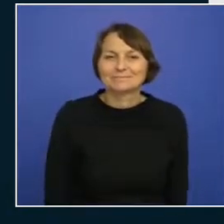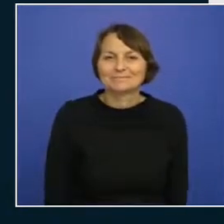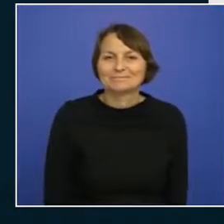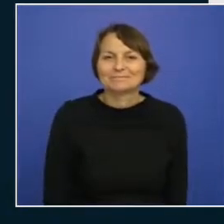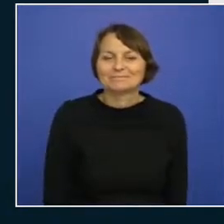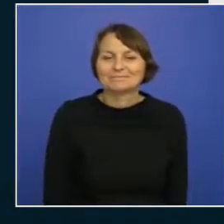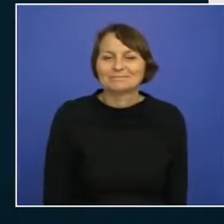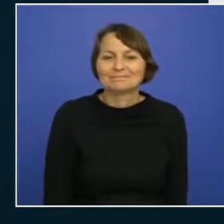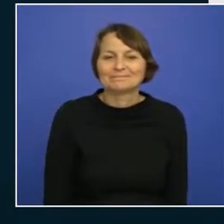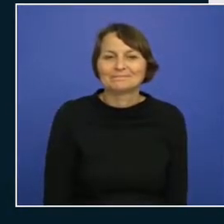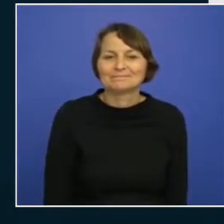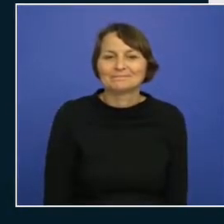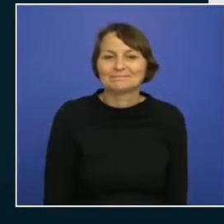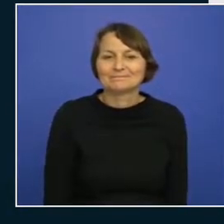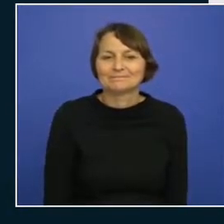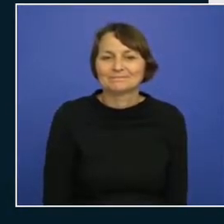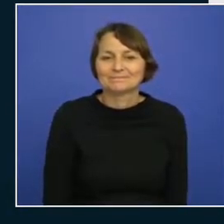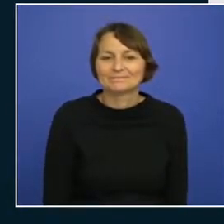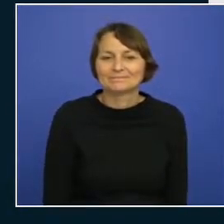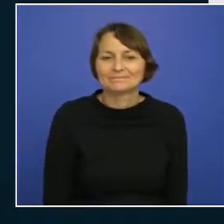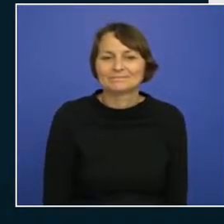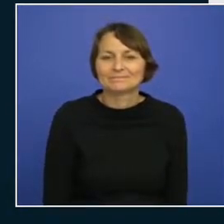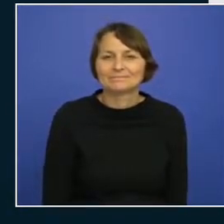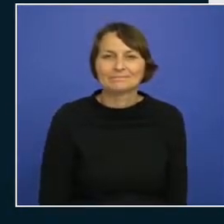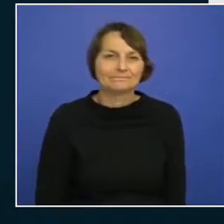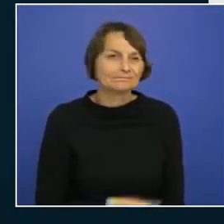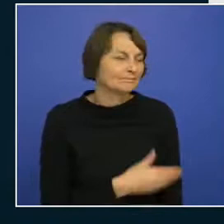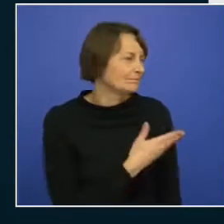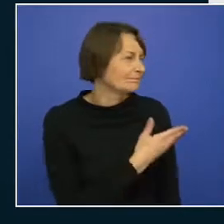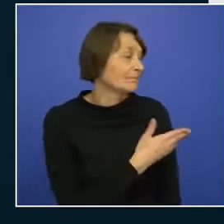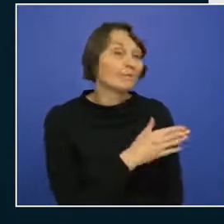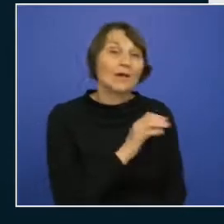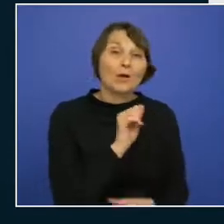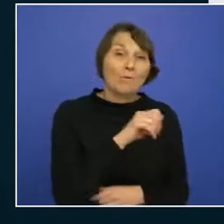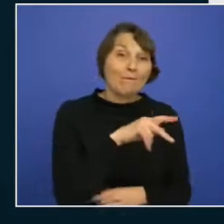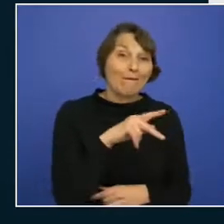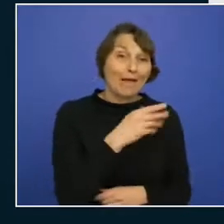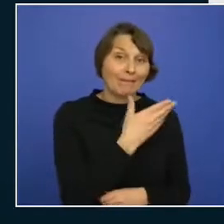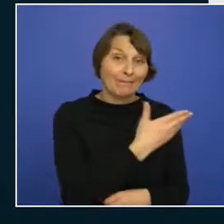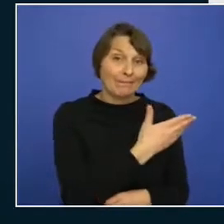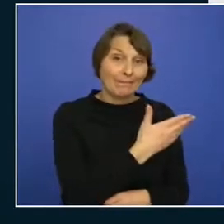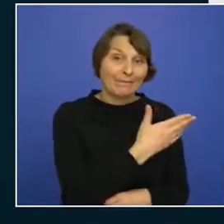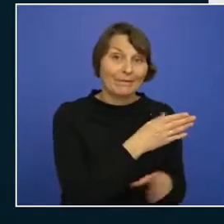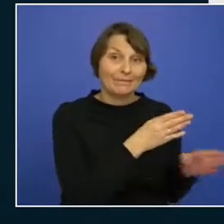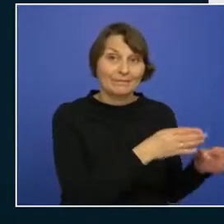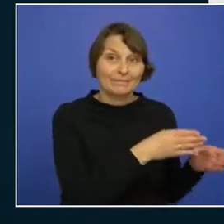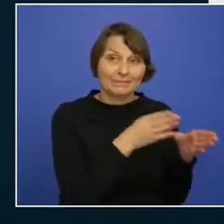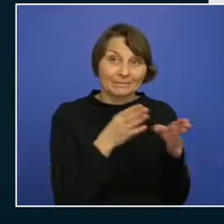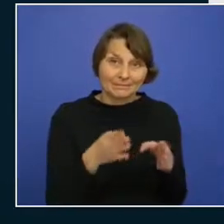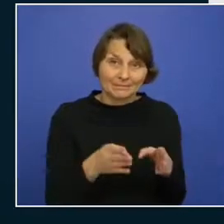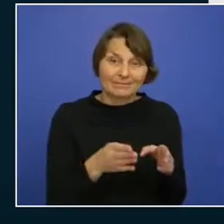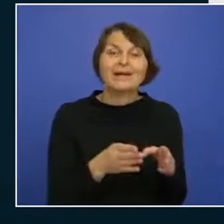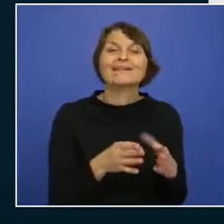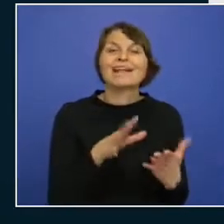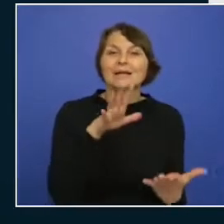so and if we go to the app for example and we go to diagnostic settings